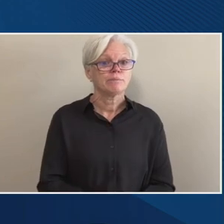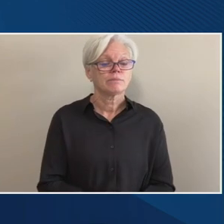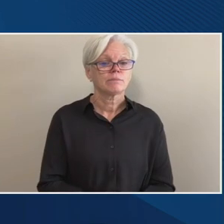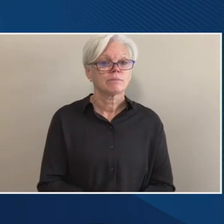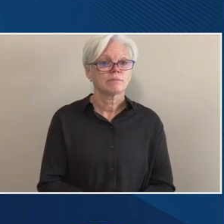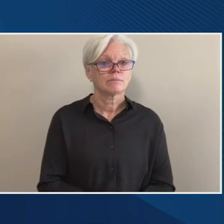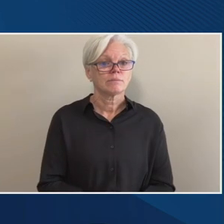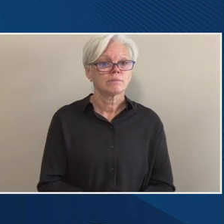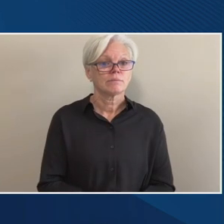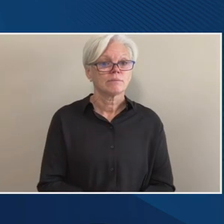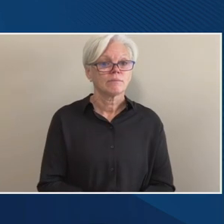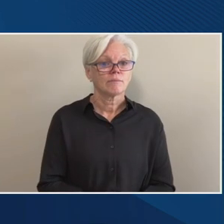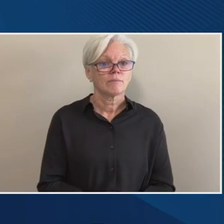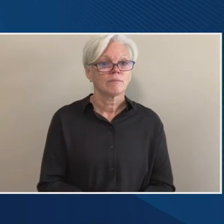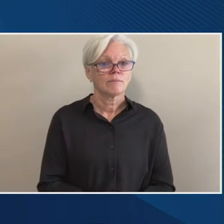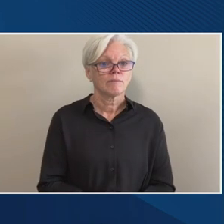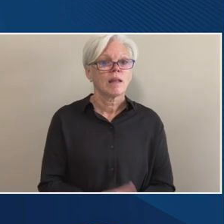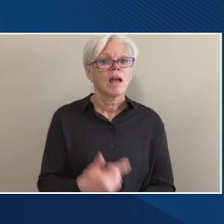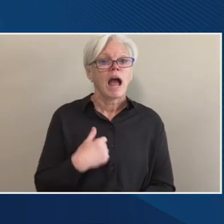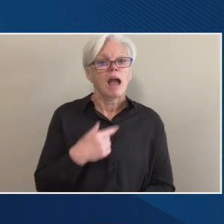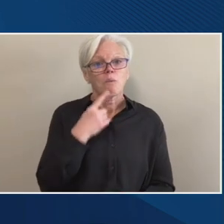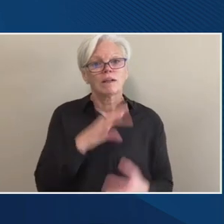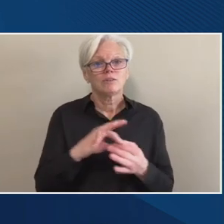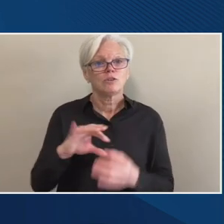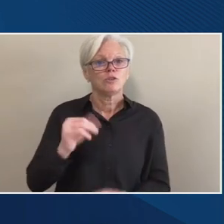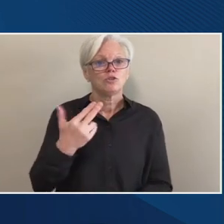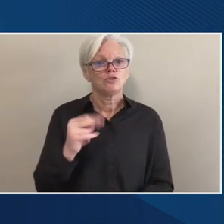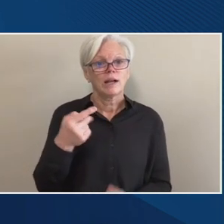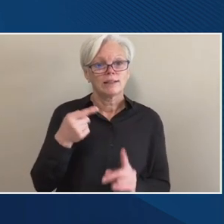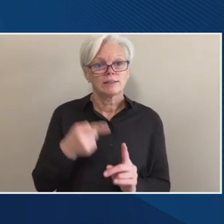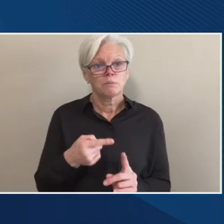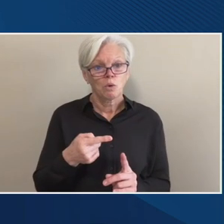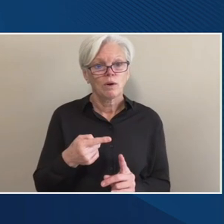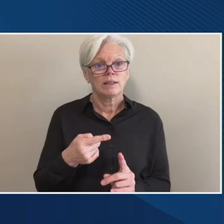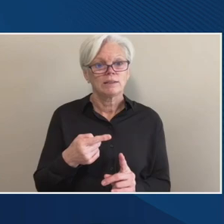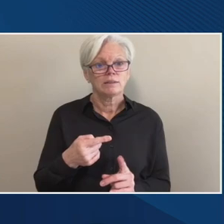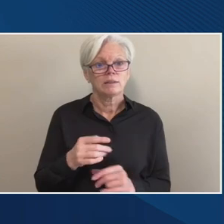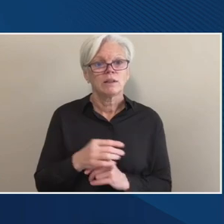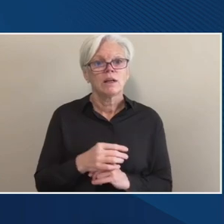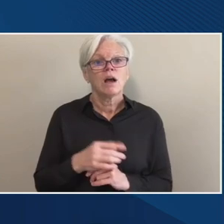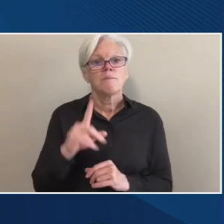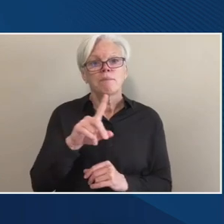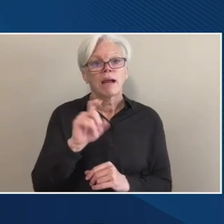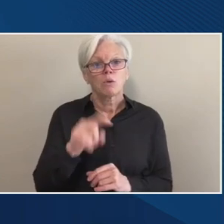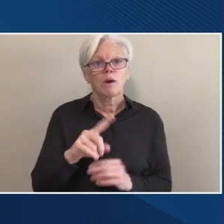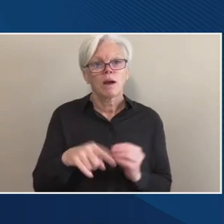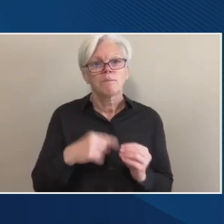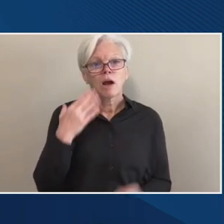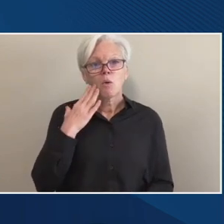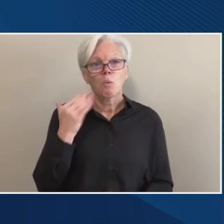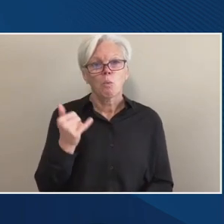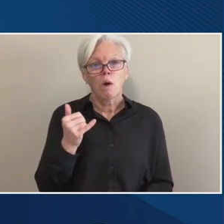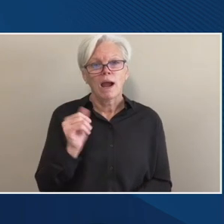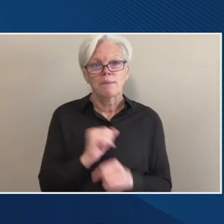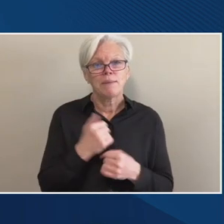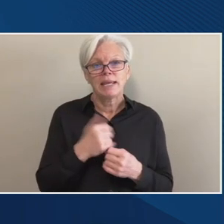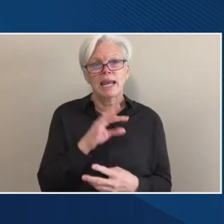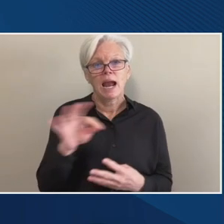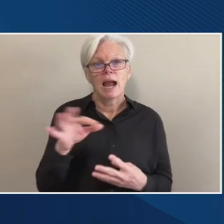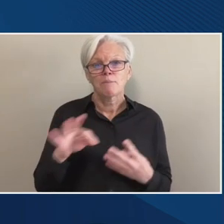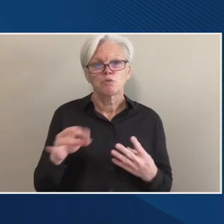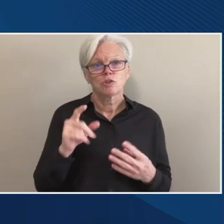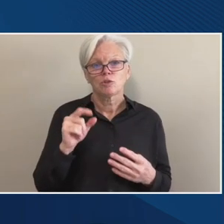Actually, I wanted to go off of Joellen's point. It didn't, I was going to say that, but my question kind of comes down to why make it optional if we know